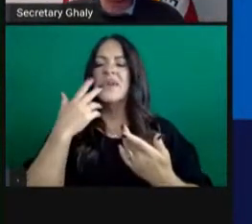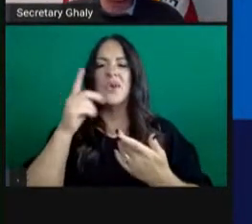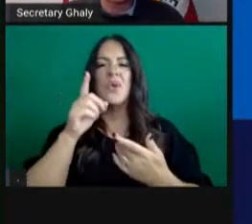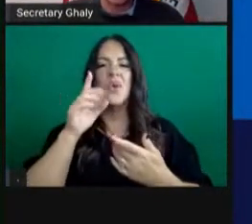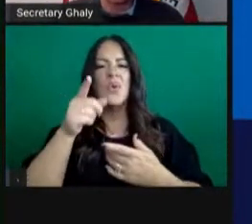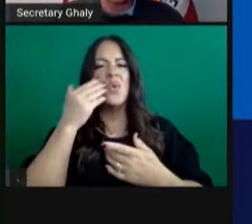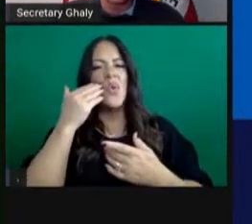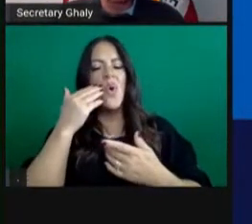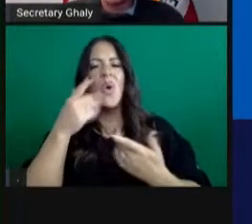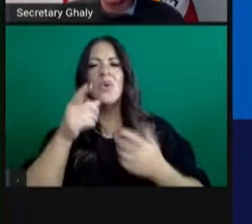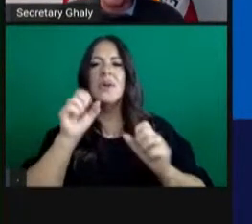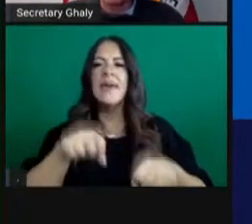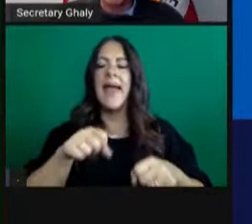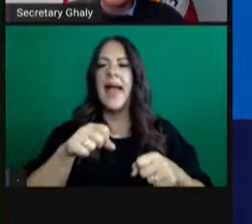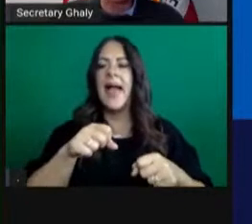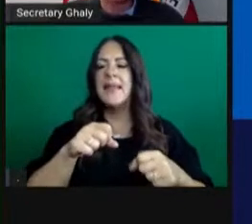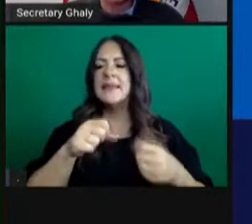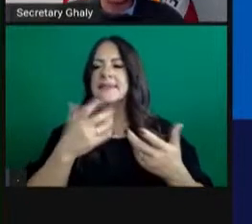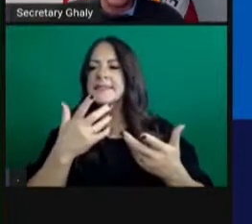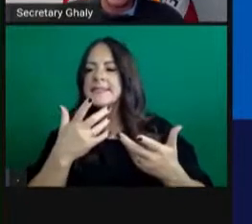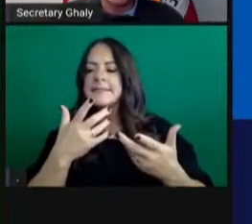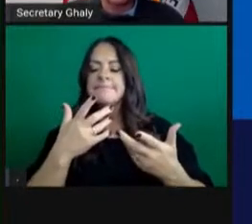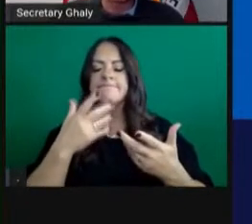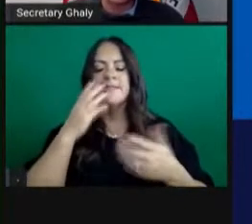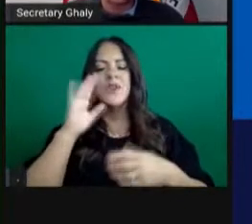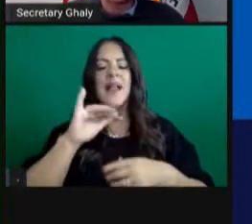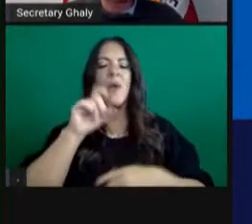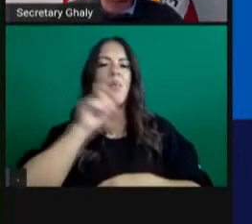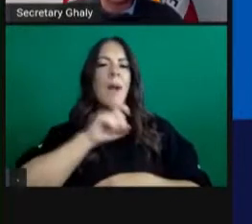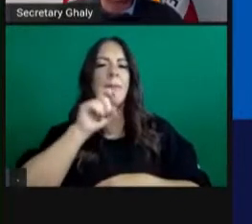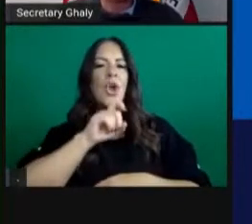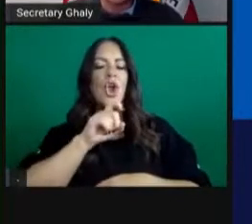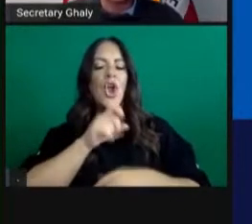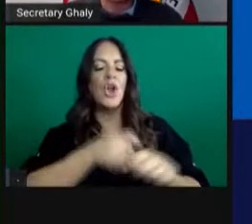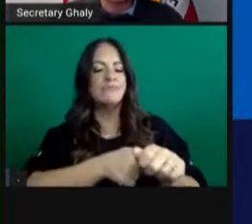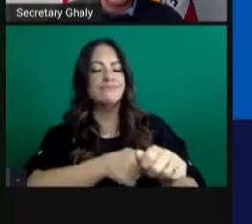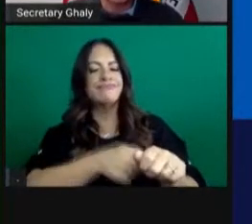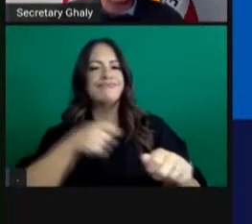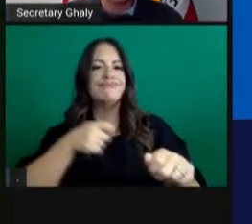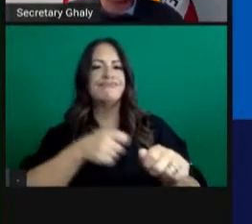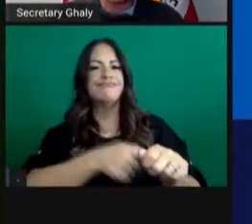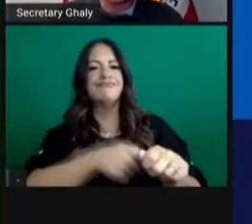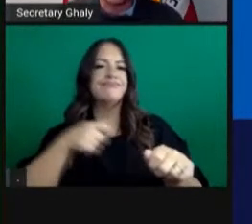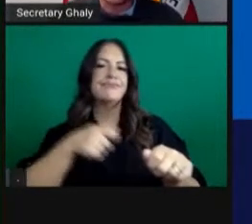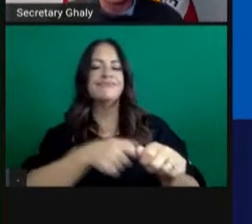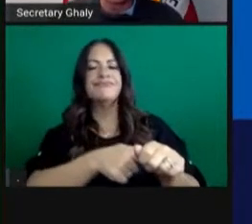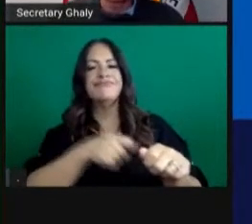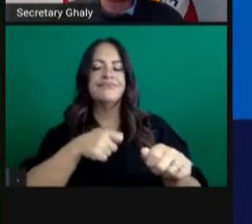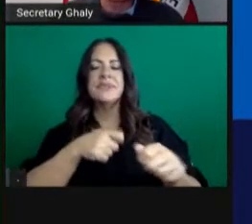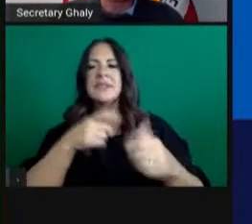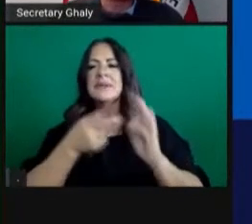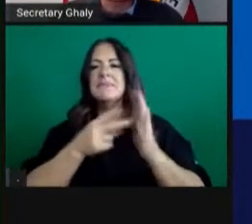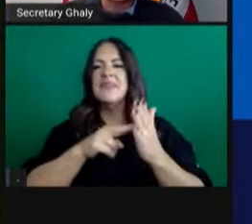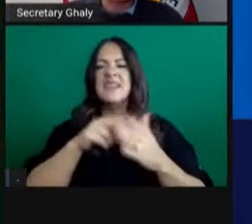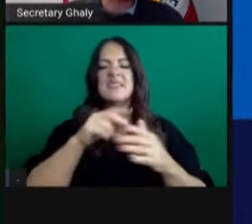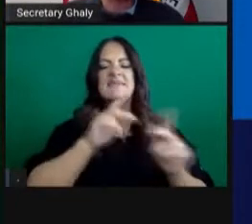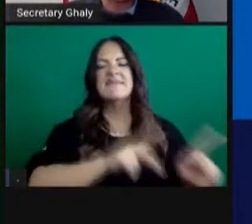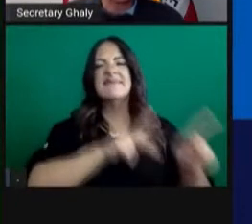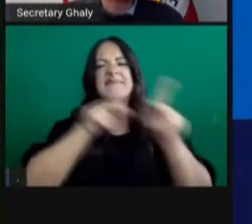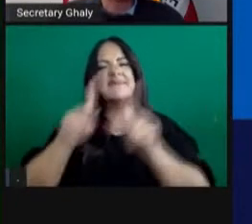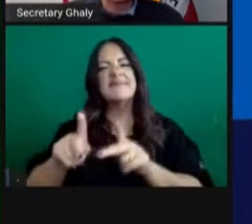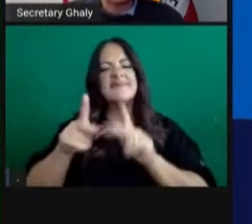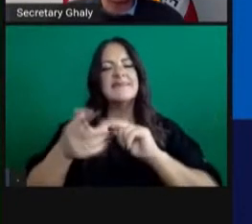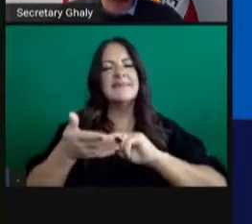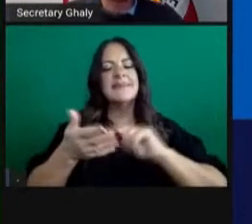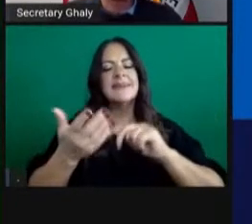you can certainly stretch many rubber bands pretty far as we are stretching many of our hospitals pretty far, but we know that